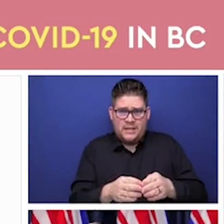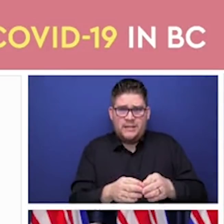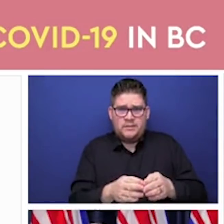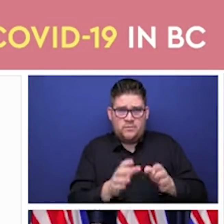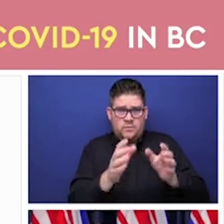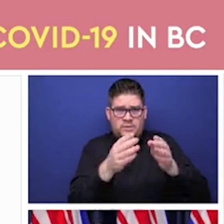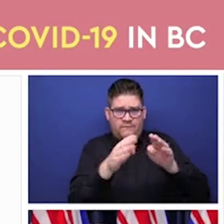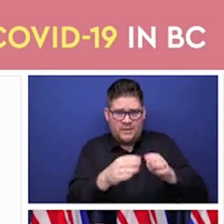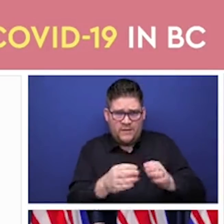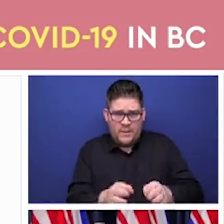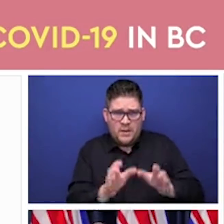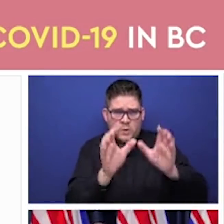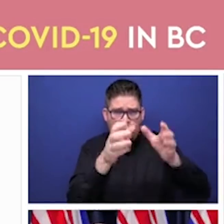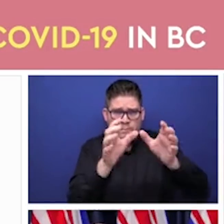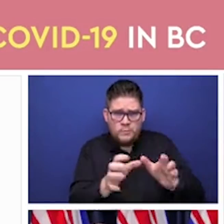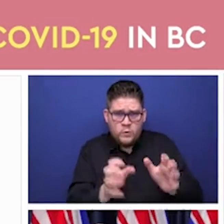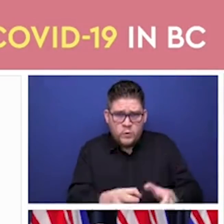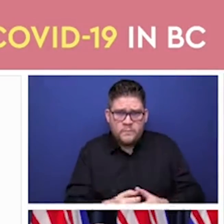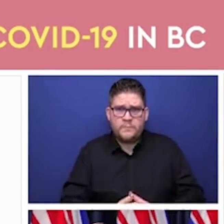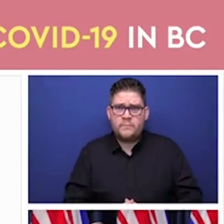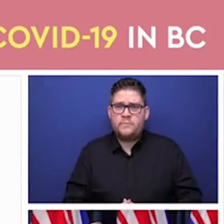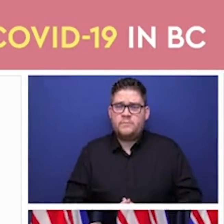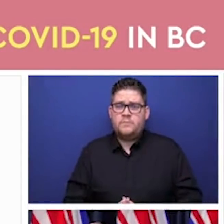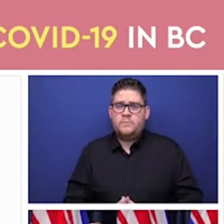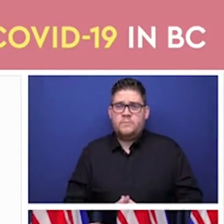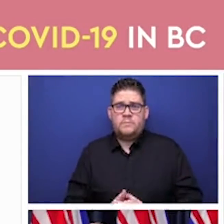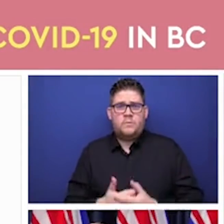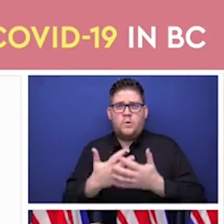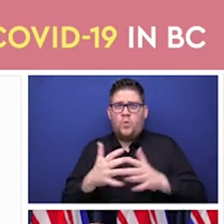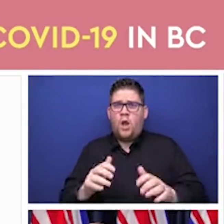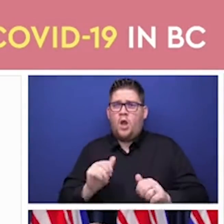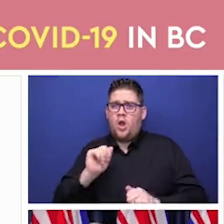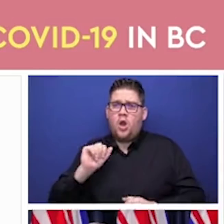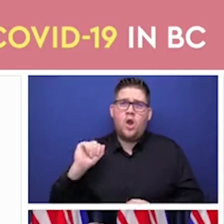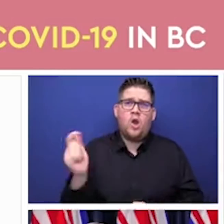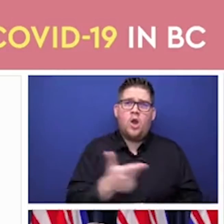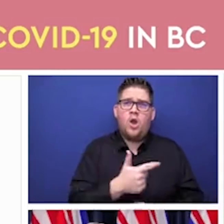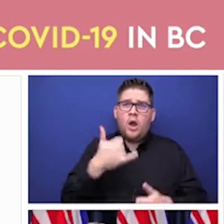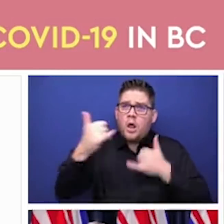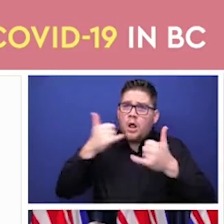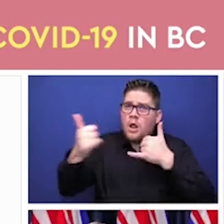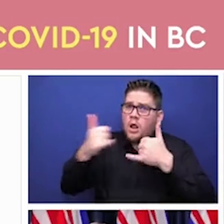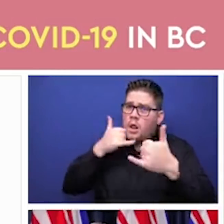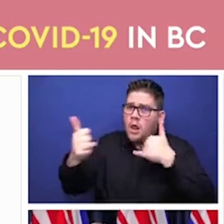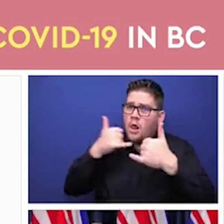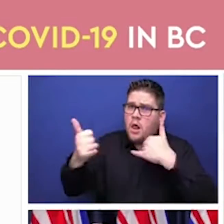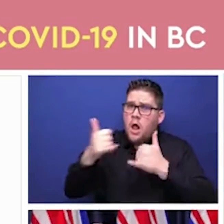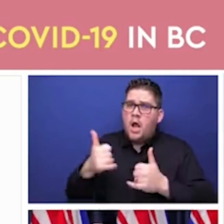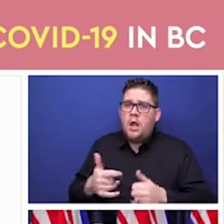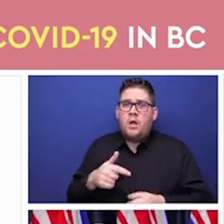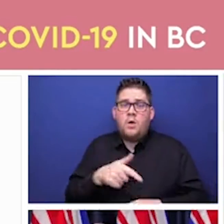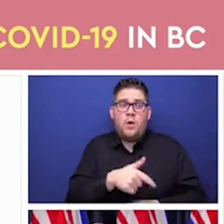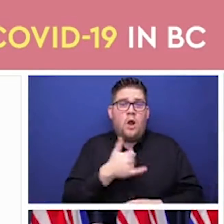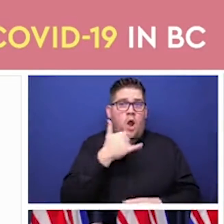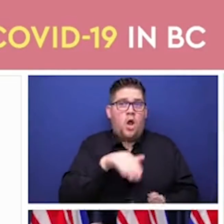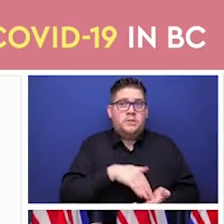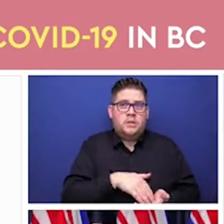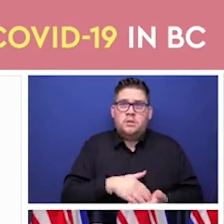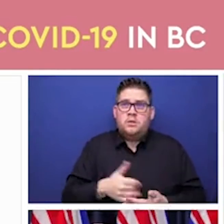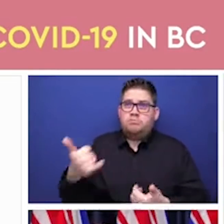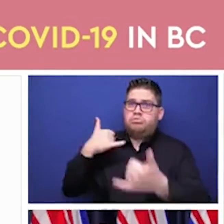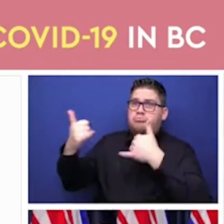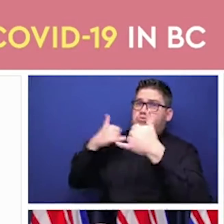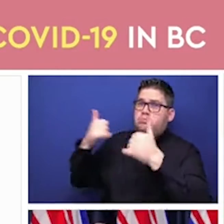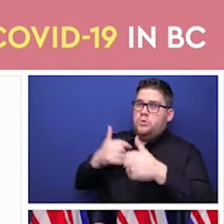off the bat. Because we've seen that happen. And you know, we can protect to a certain amount against that. And we know our public